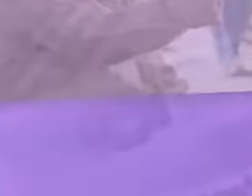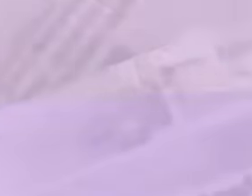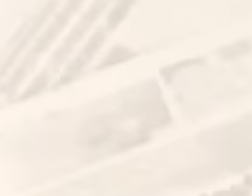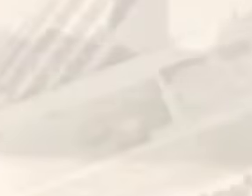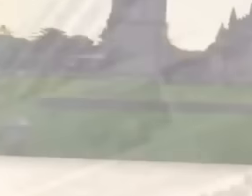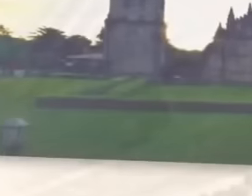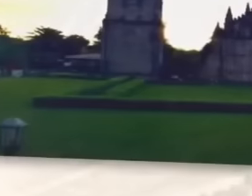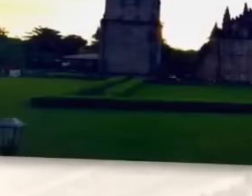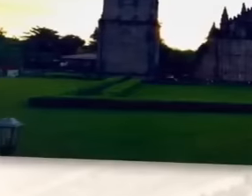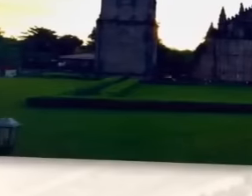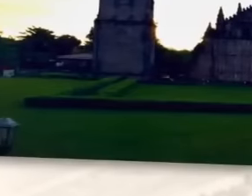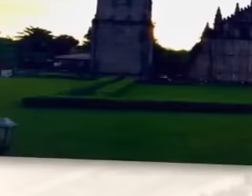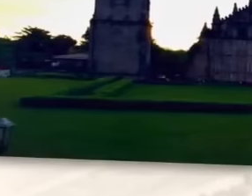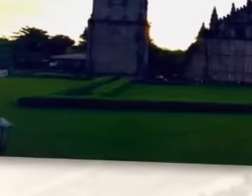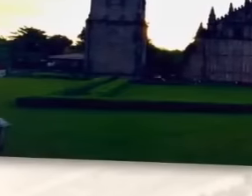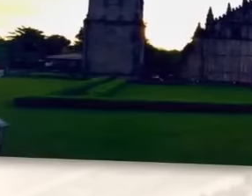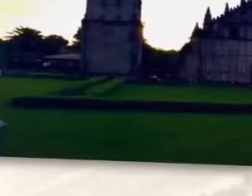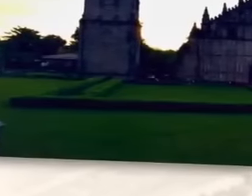Maundy Thursday.